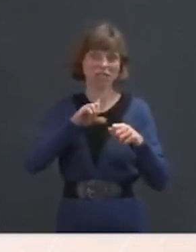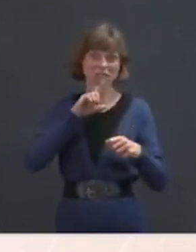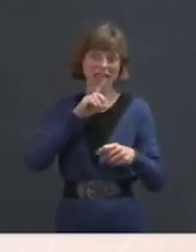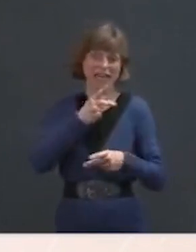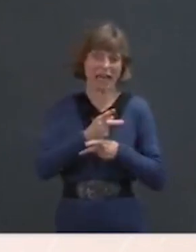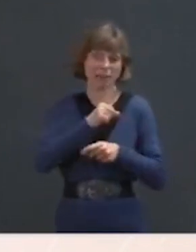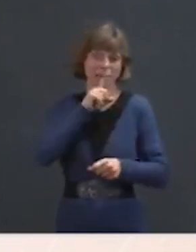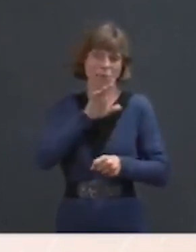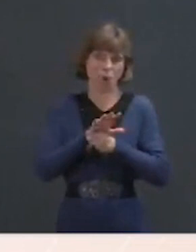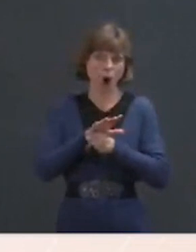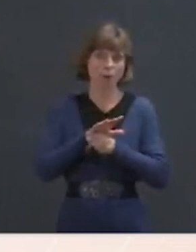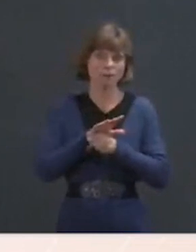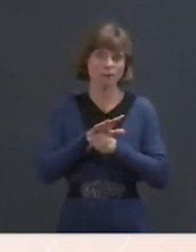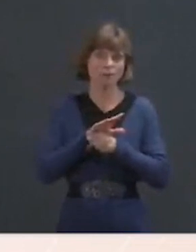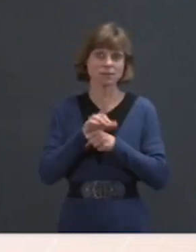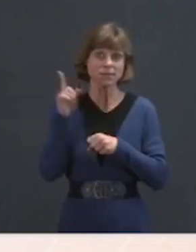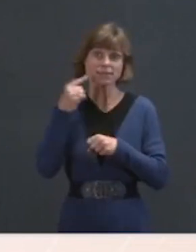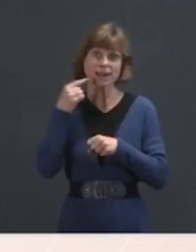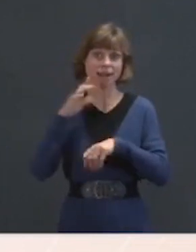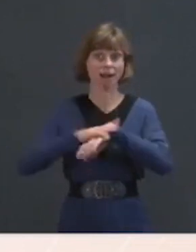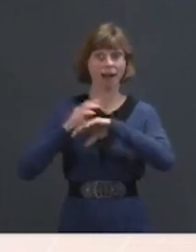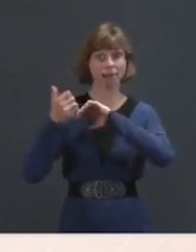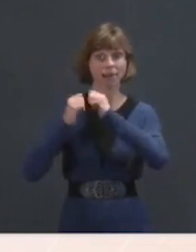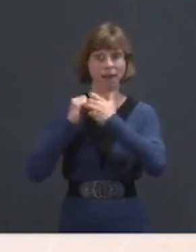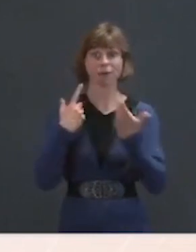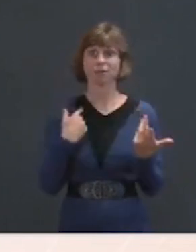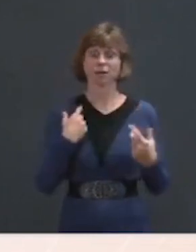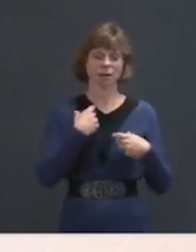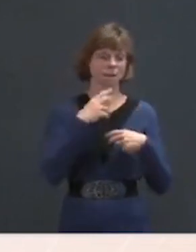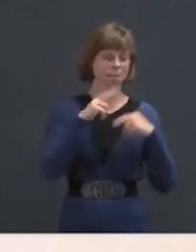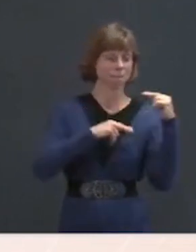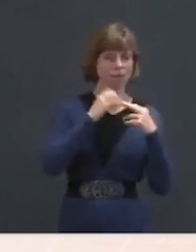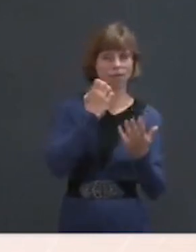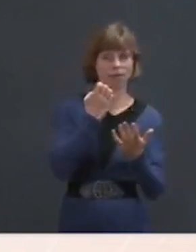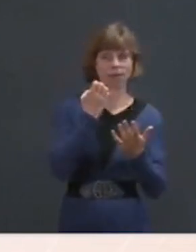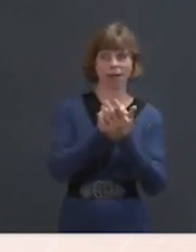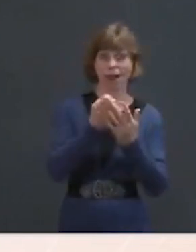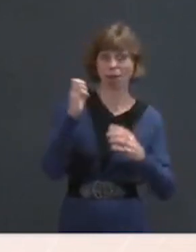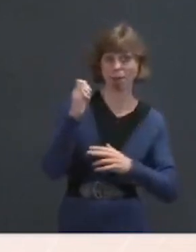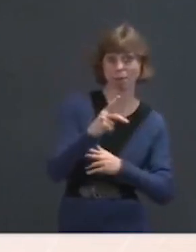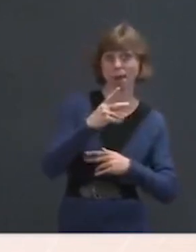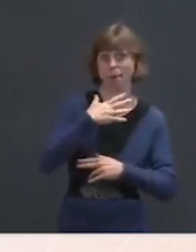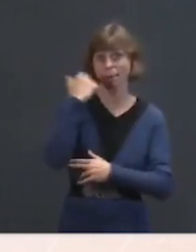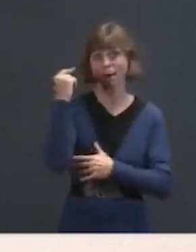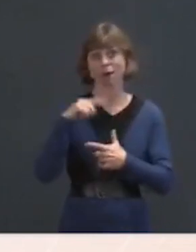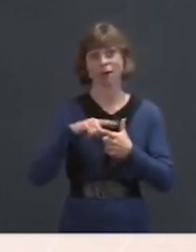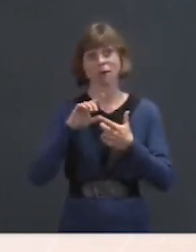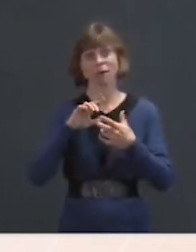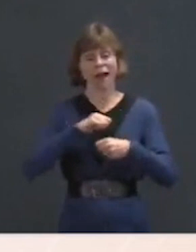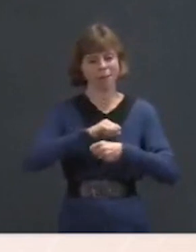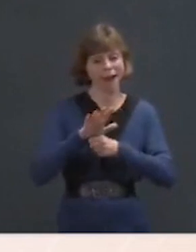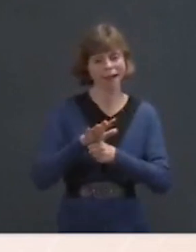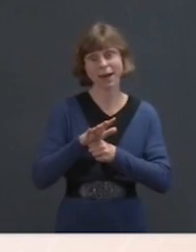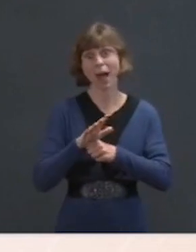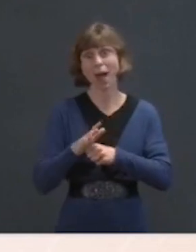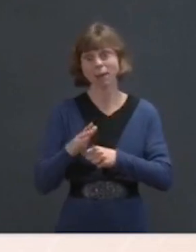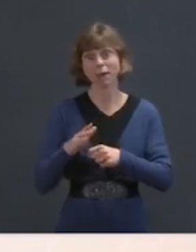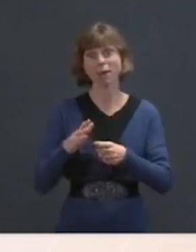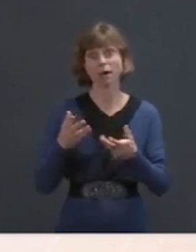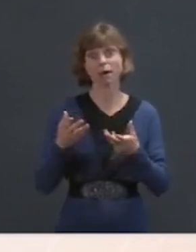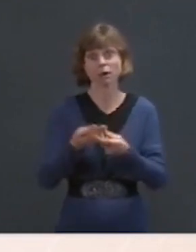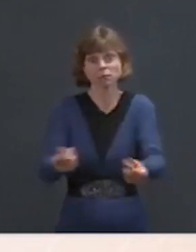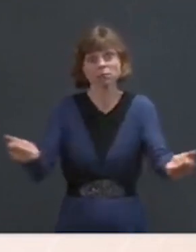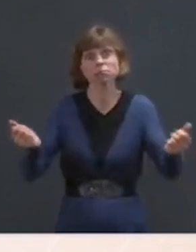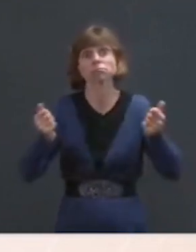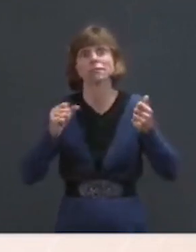economy back better, bringing an end to the pandemic, rebuilding our relationships around the world, and not focusing time and energy and